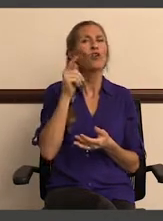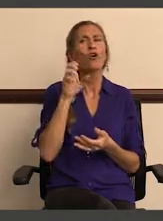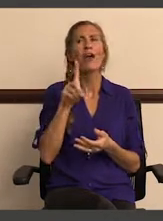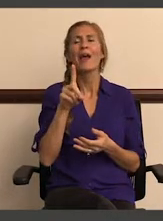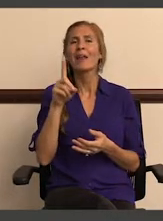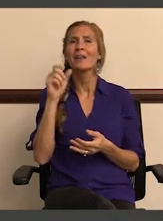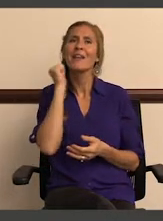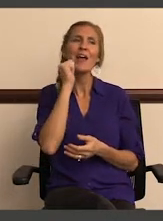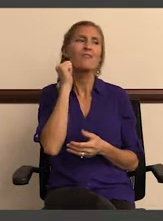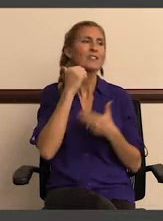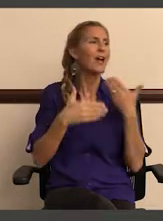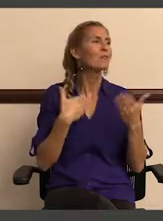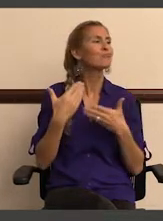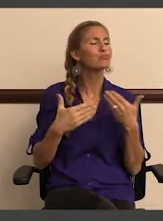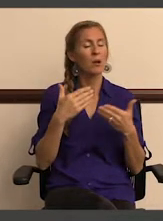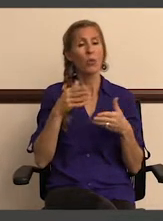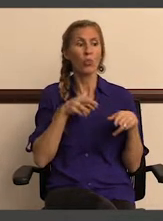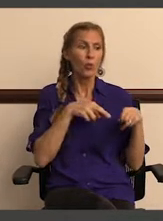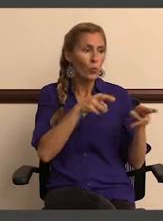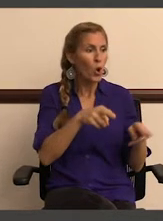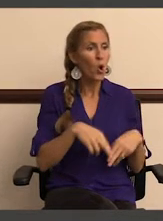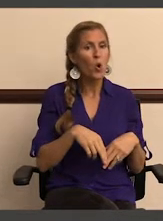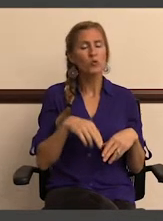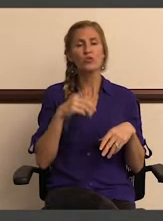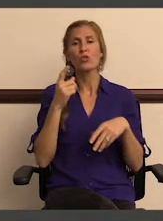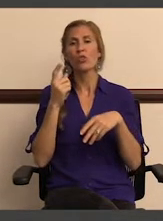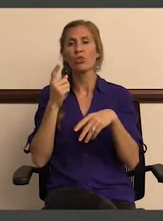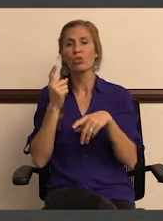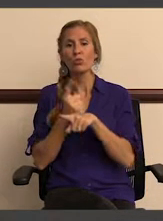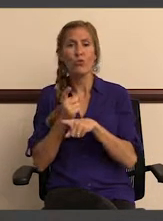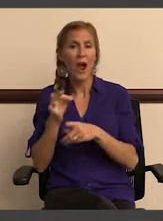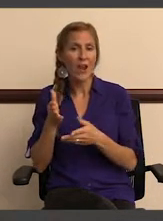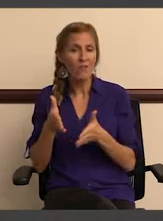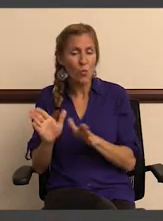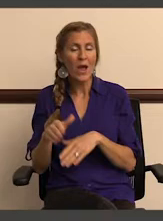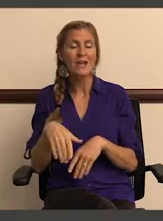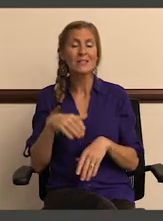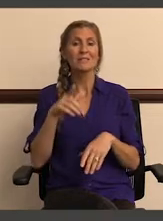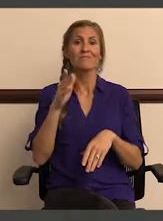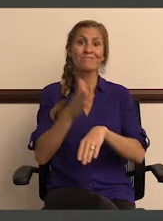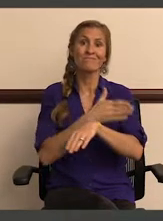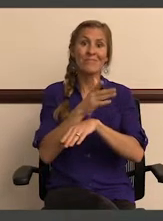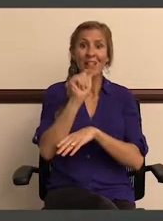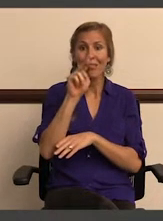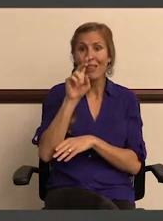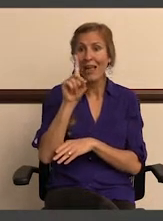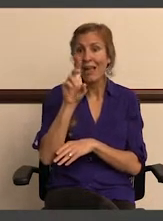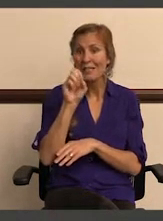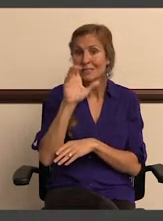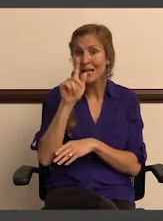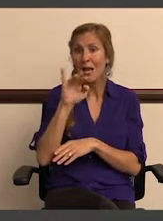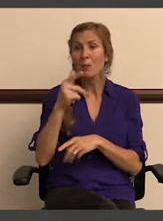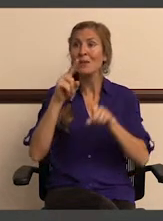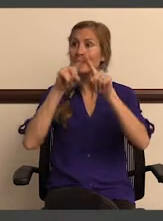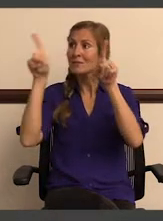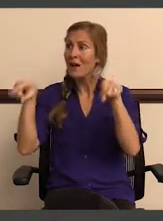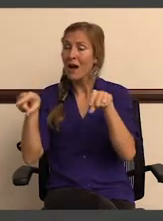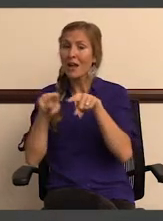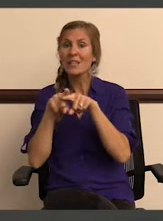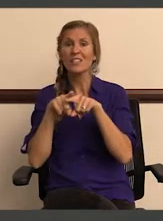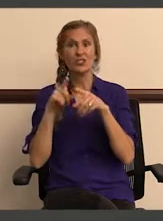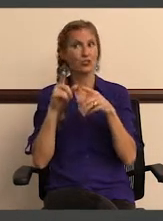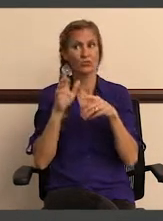sometimes we take for granted every day. It's the roads, it's the right of ways, the landscaping, signage,